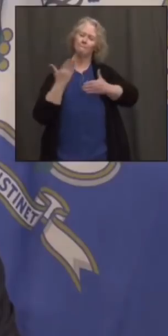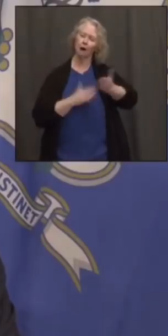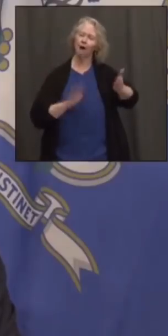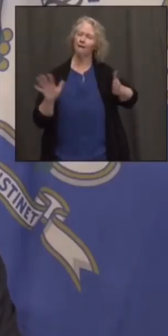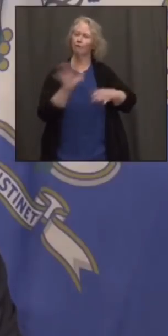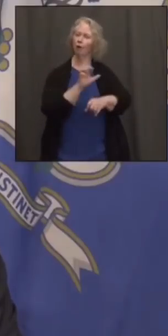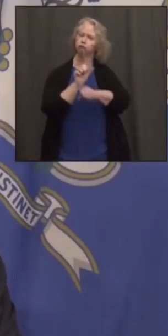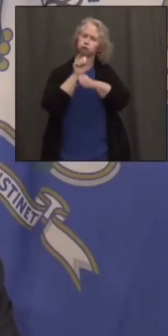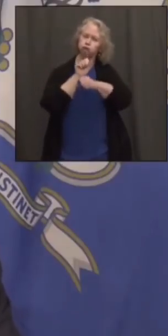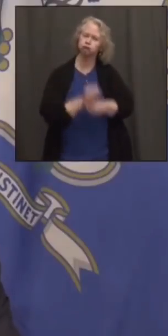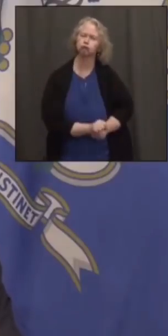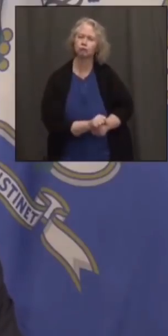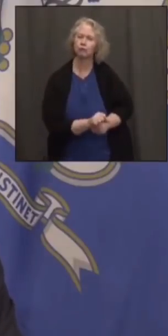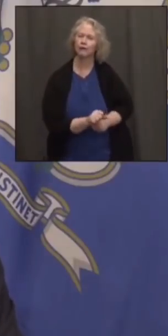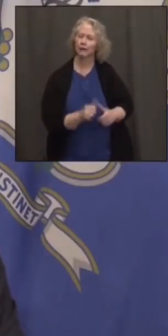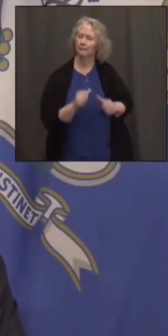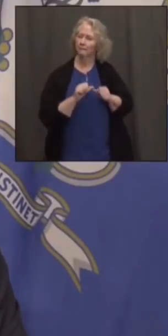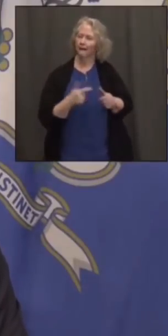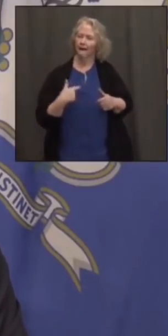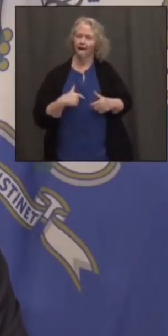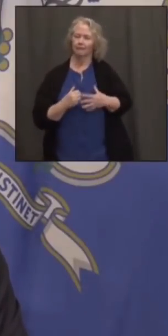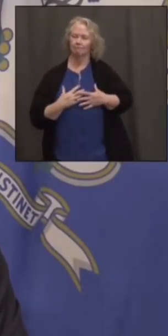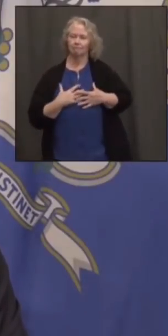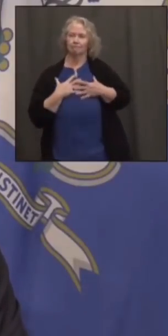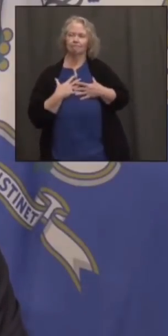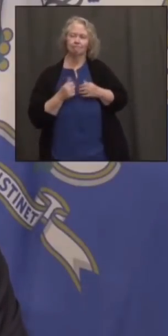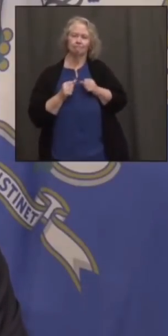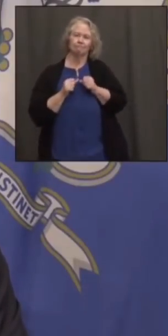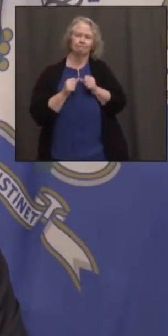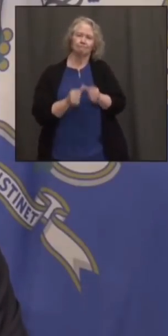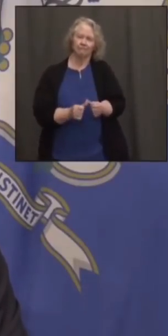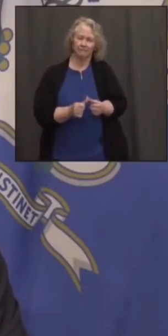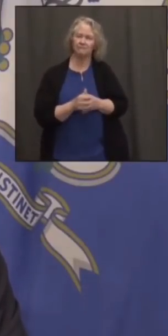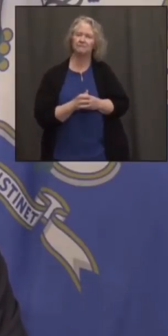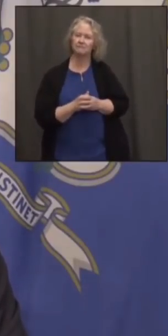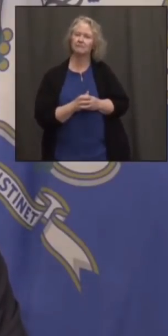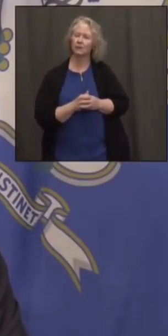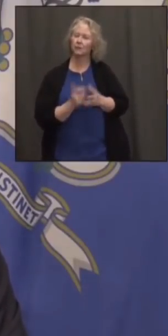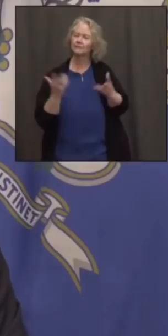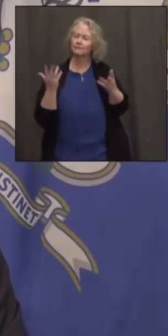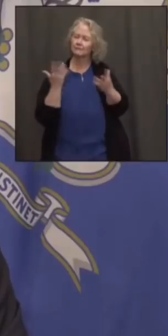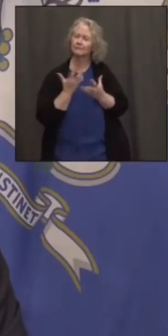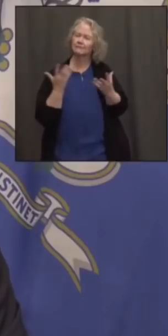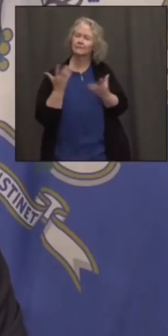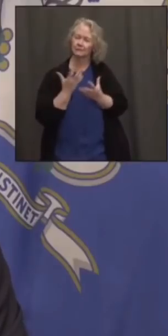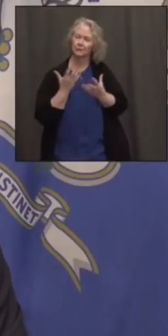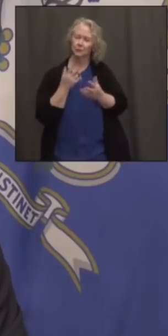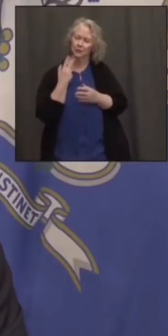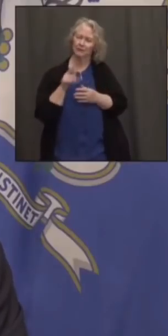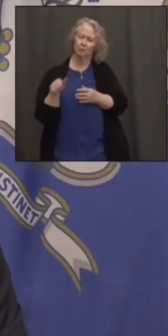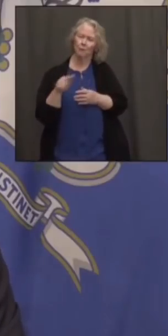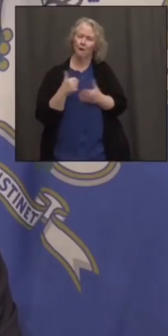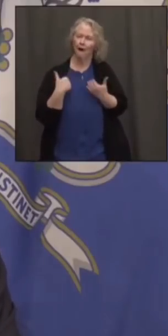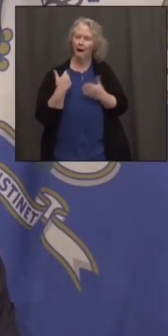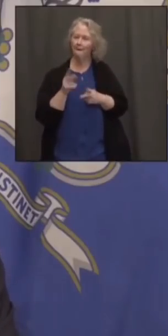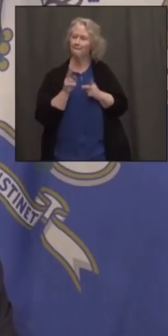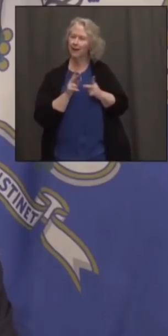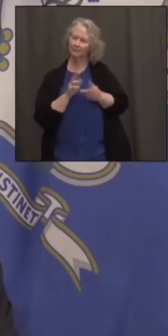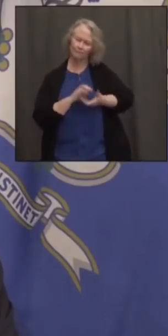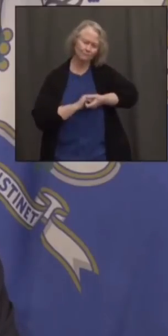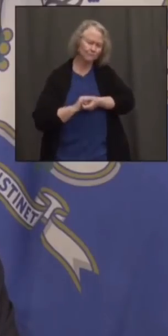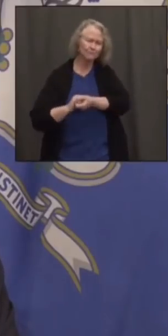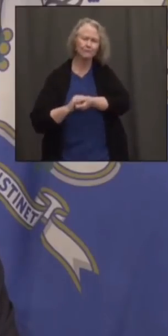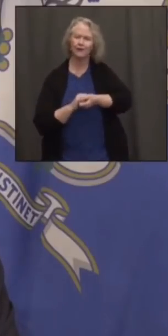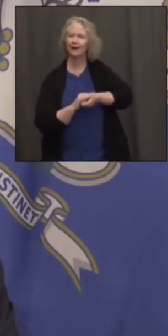keeps us going as a society. And it was just wonderful seeing those young people shaking those hands,